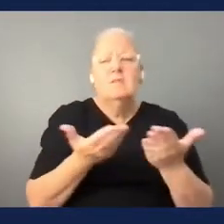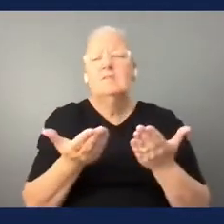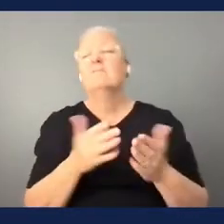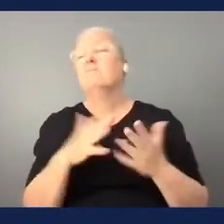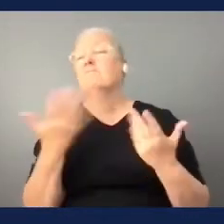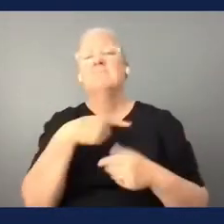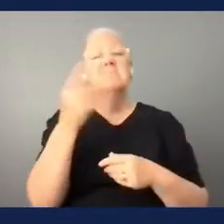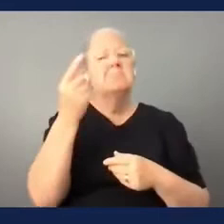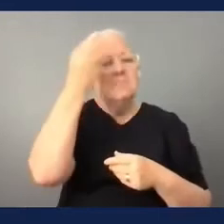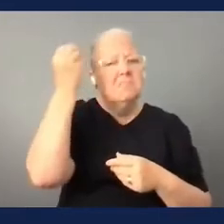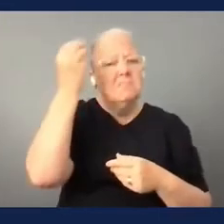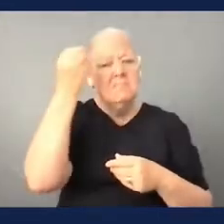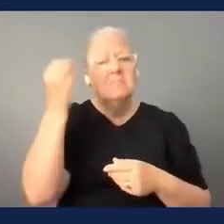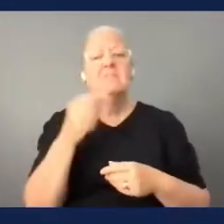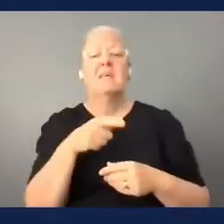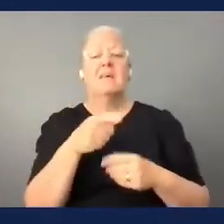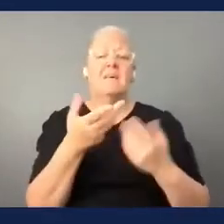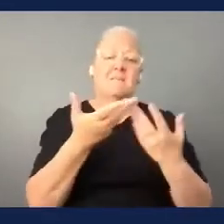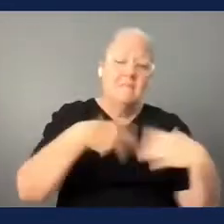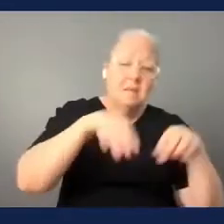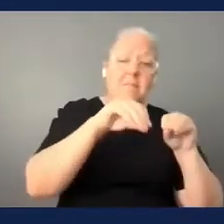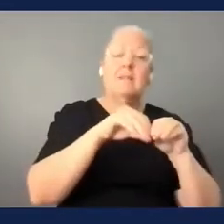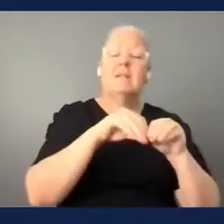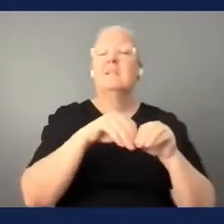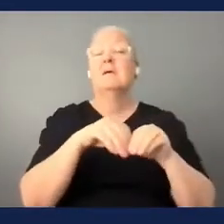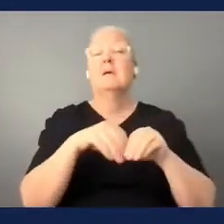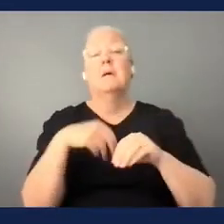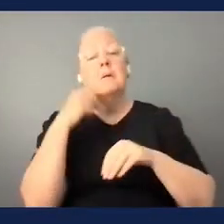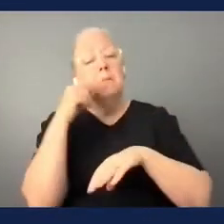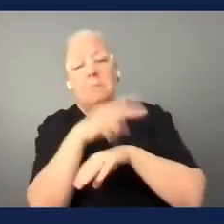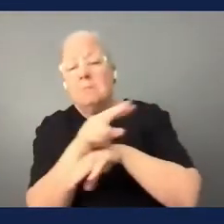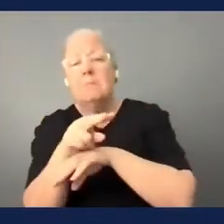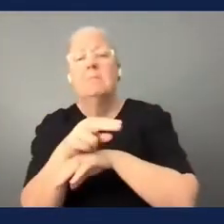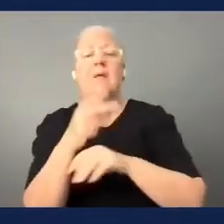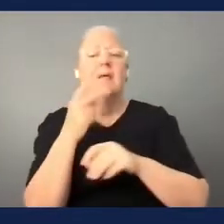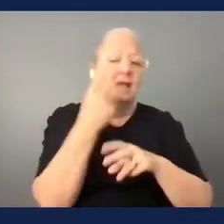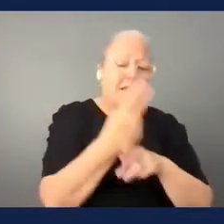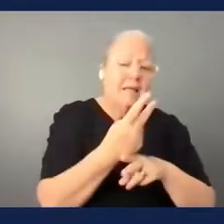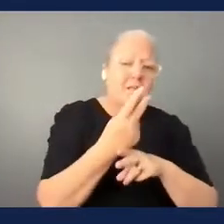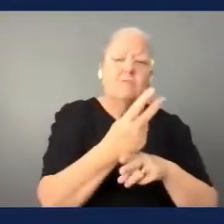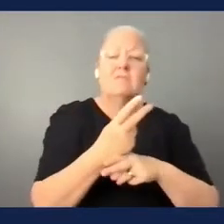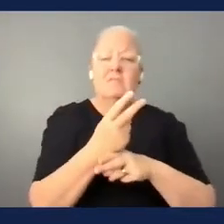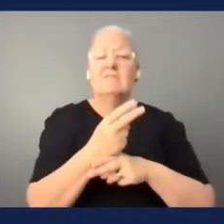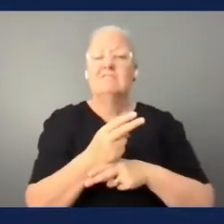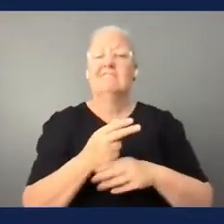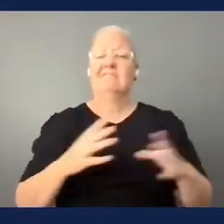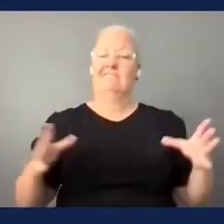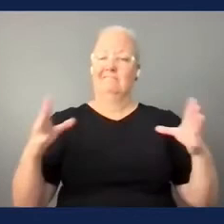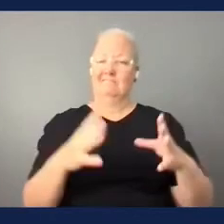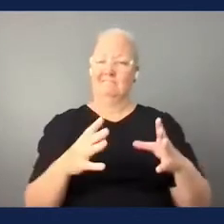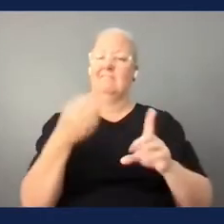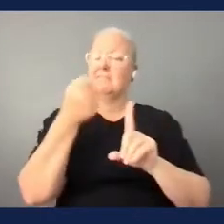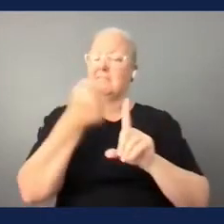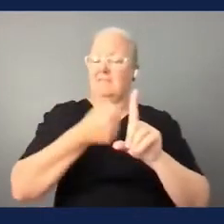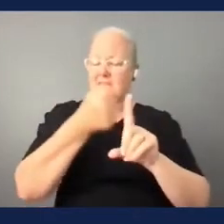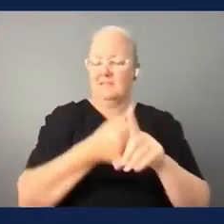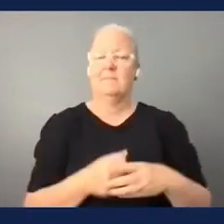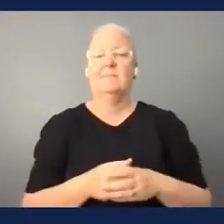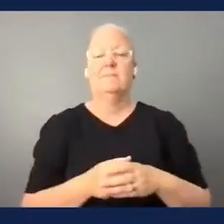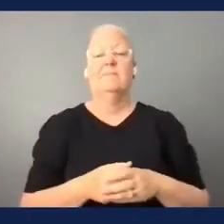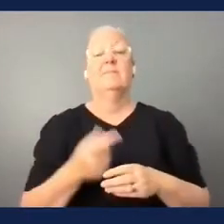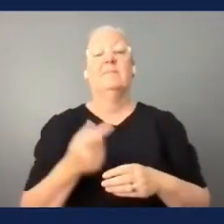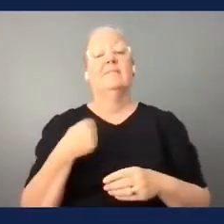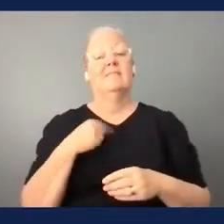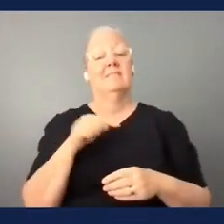and their carers in in ireland and what i'm here to talk about today is about a concept that we have began to introduce into